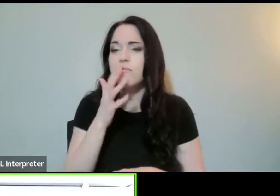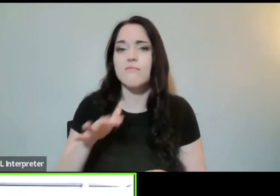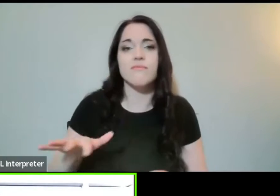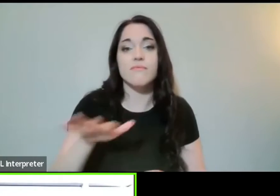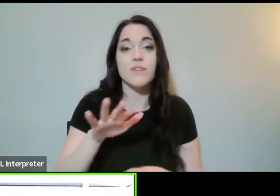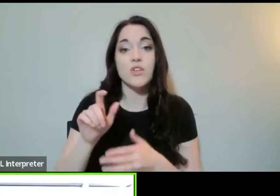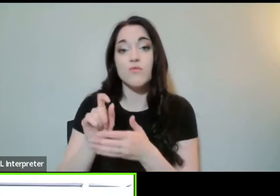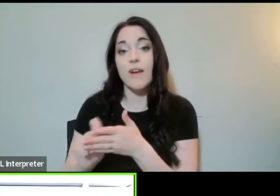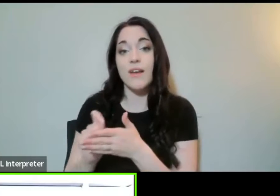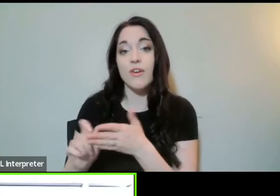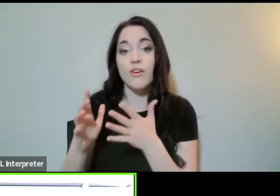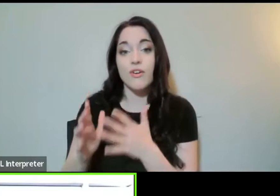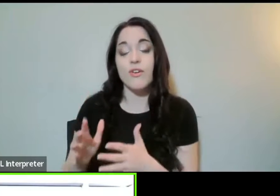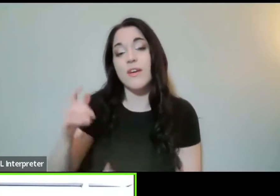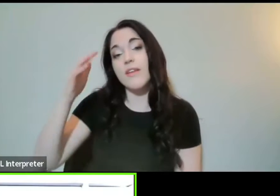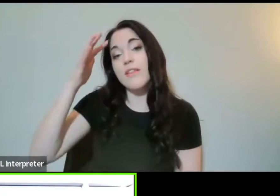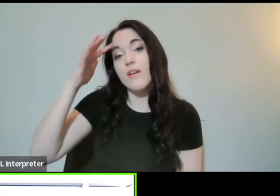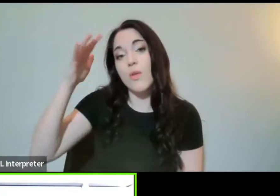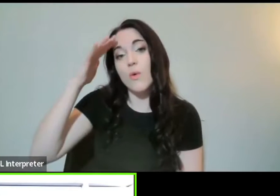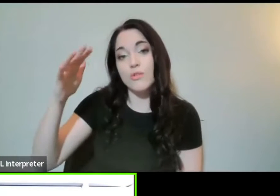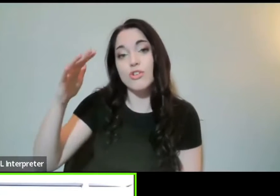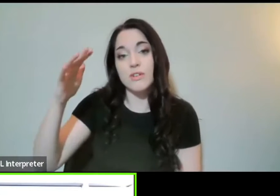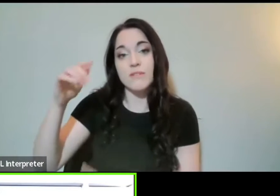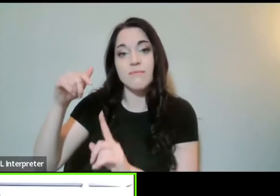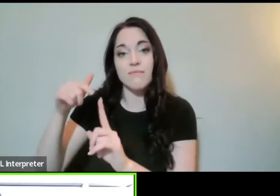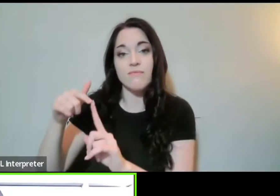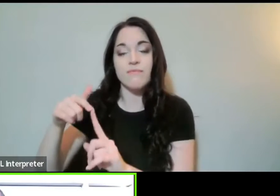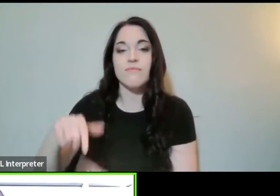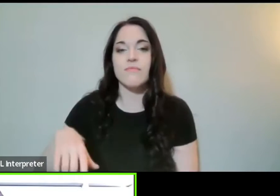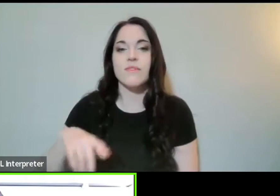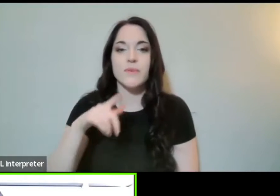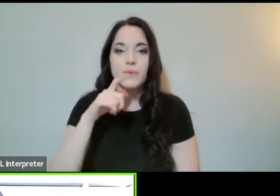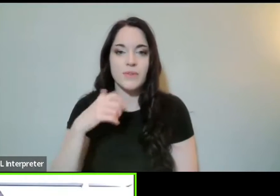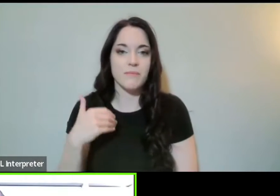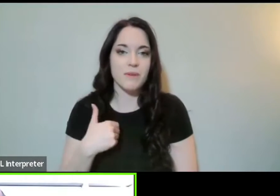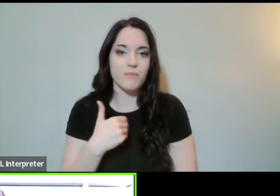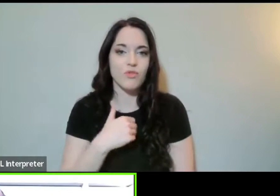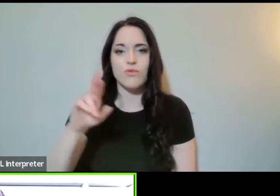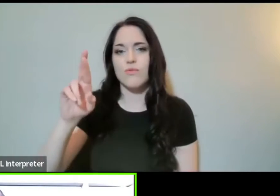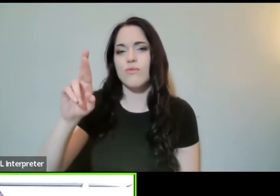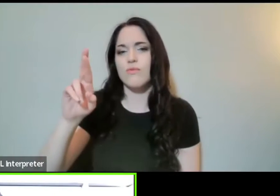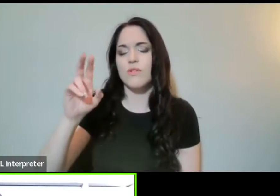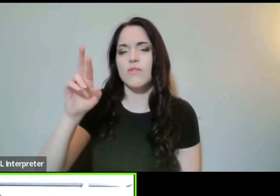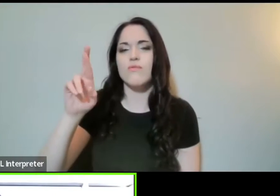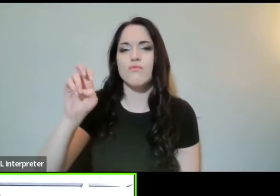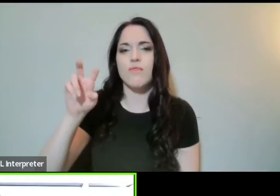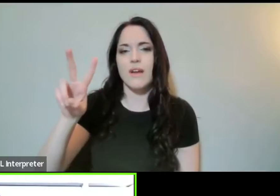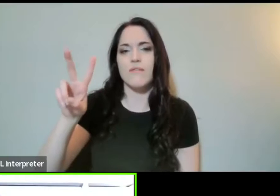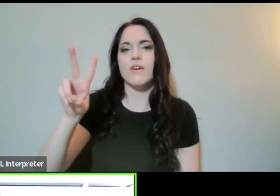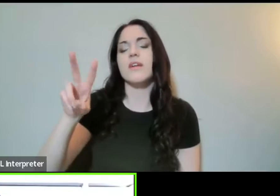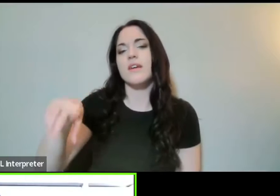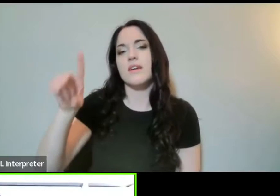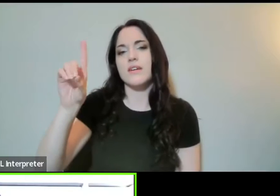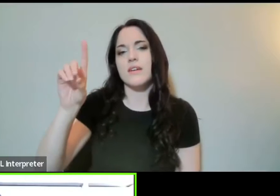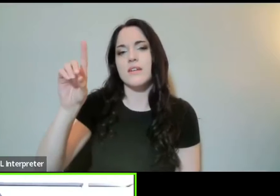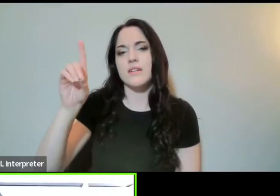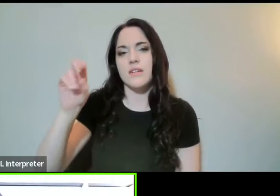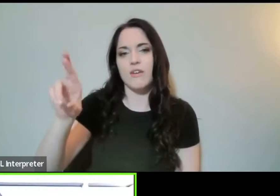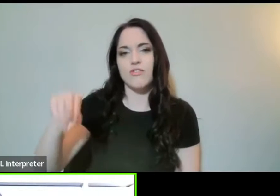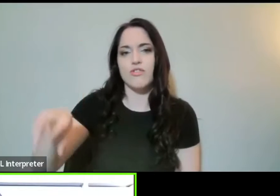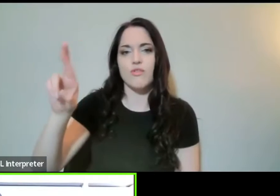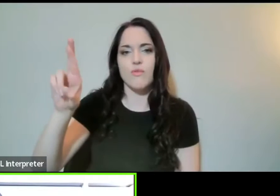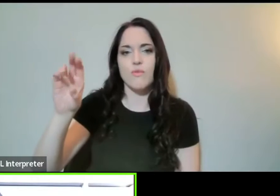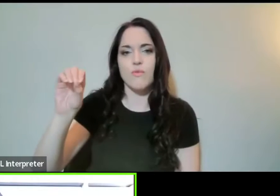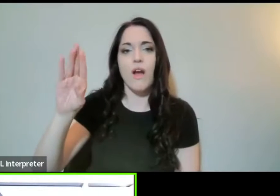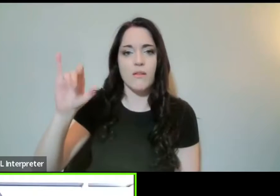and theologian and residents, Reverend Dr. Robin Holly Gorslein. He's on sabbatical during this time, and we're